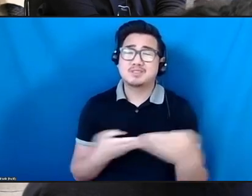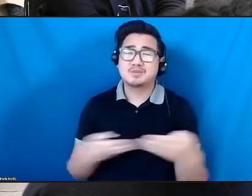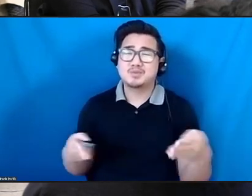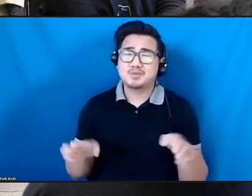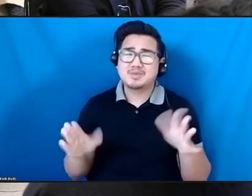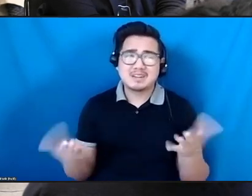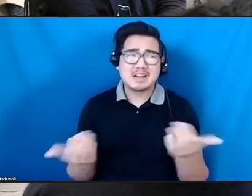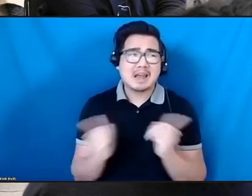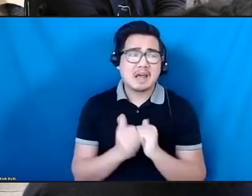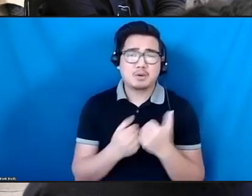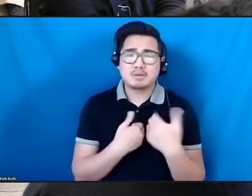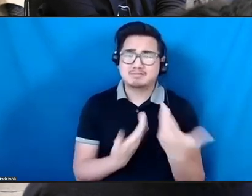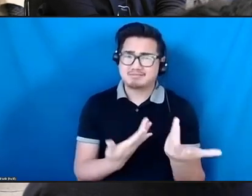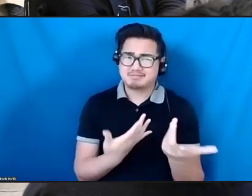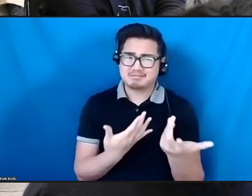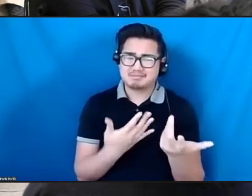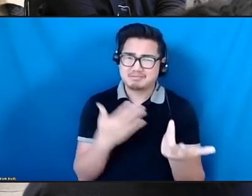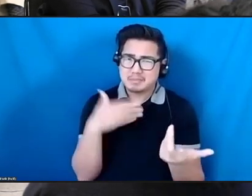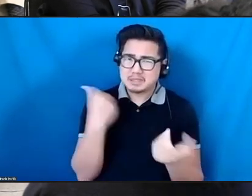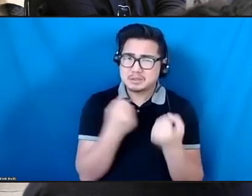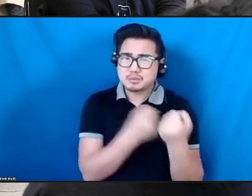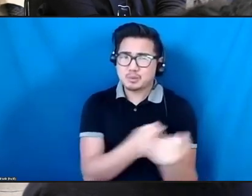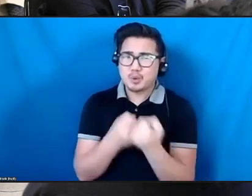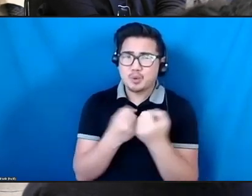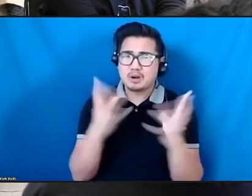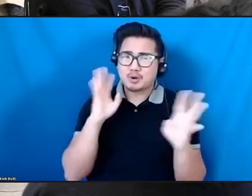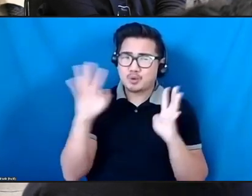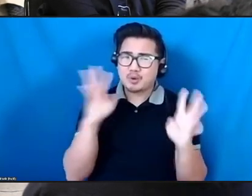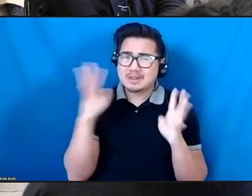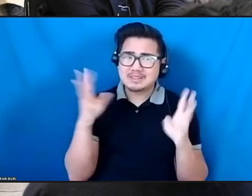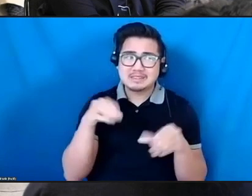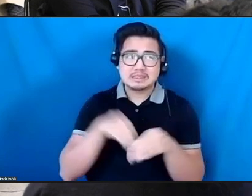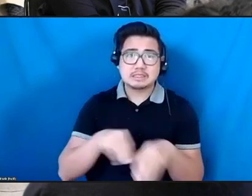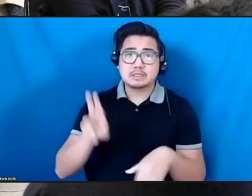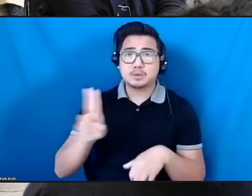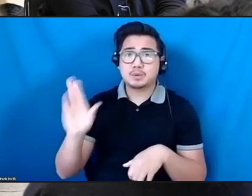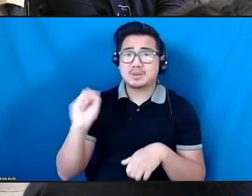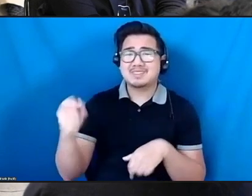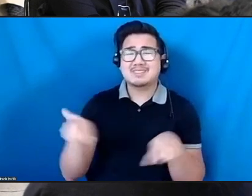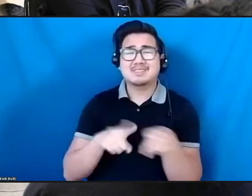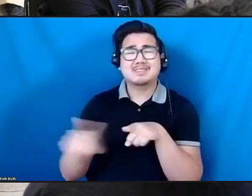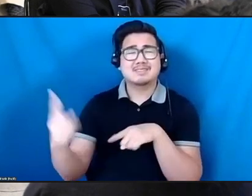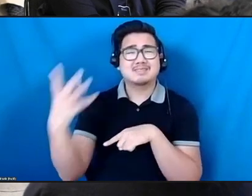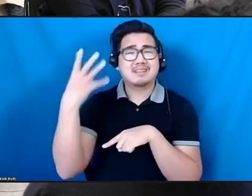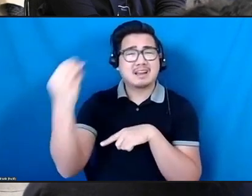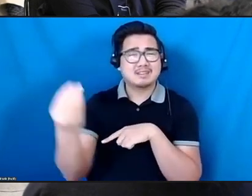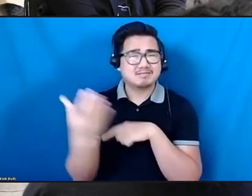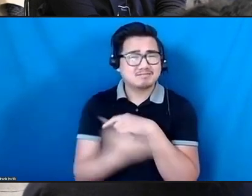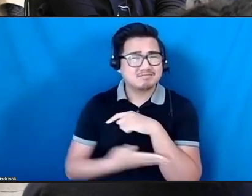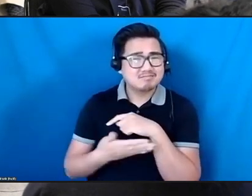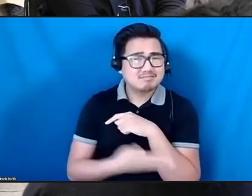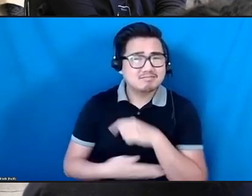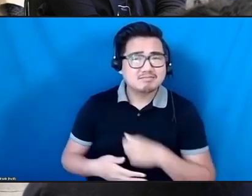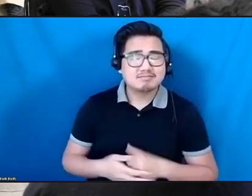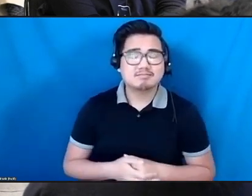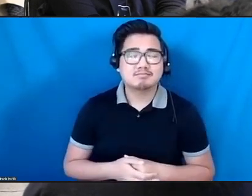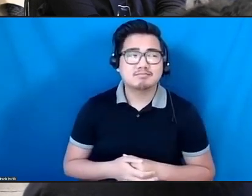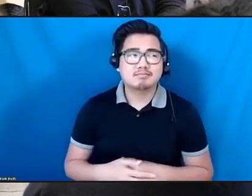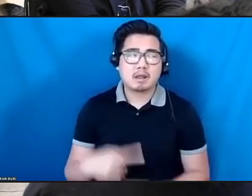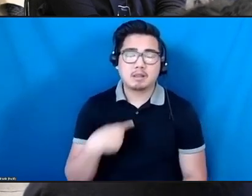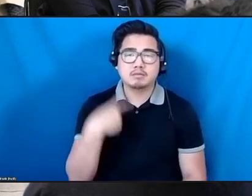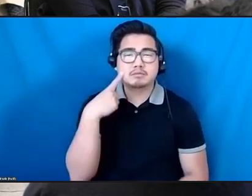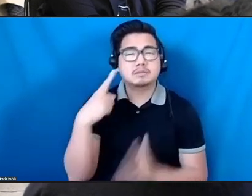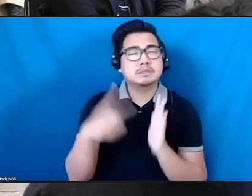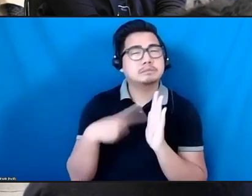support, you know, creativity in this country and beyond. And I think that's something people forget. Humility